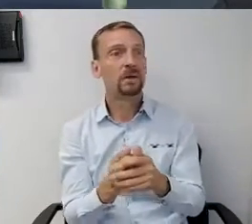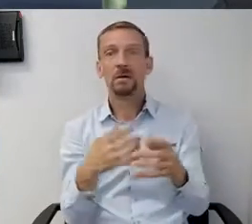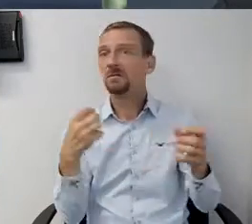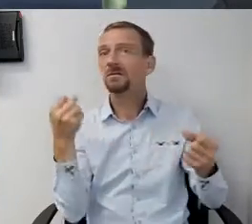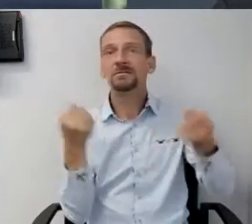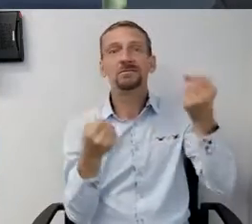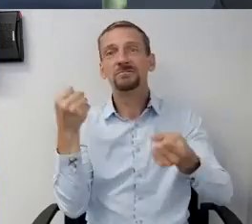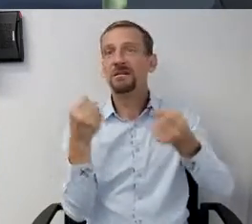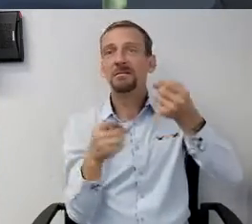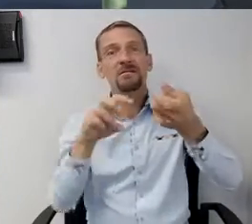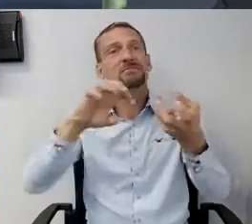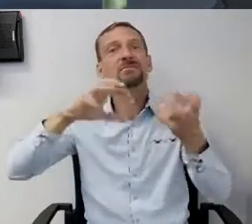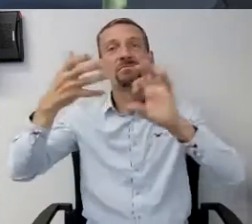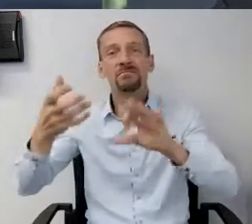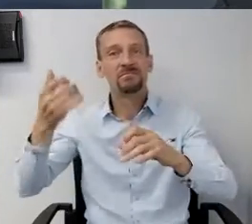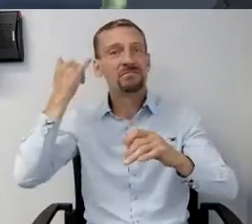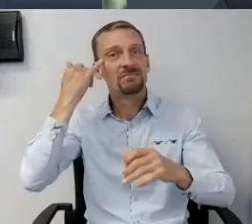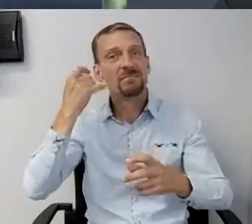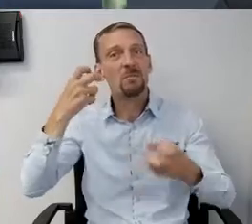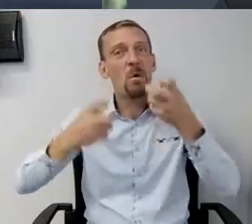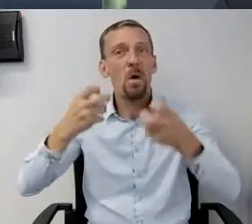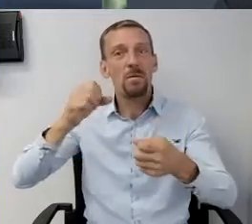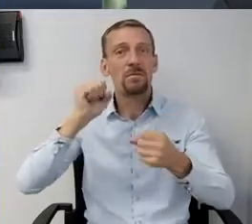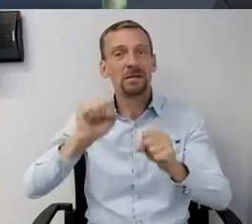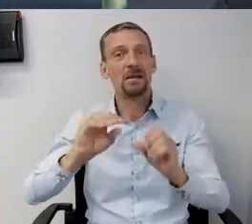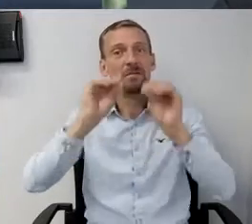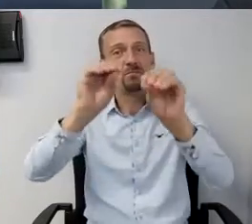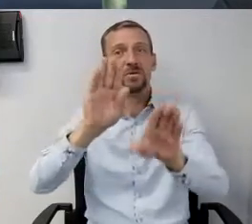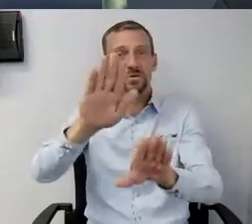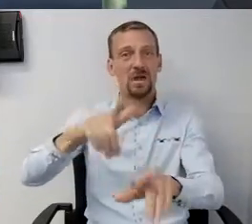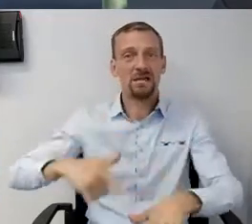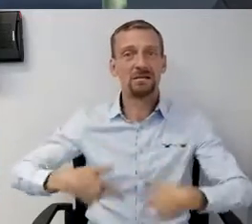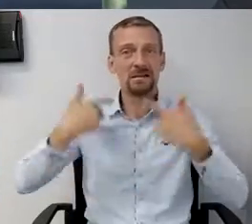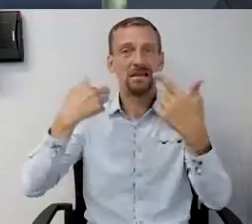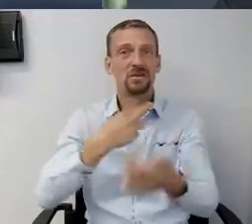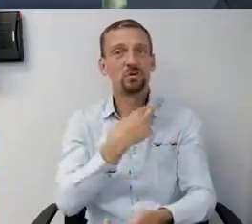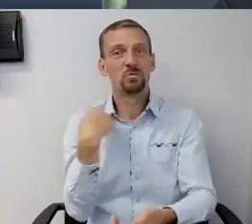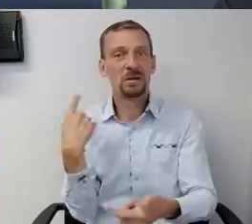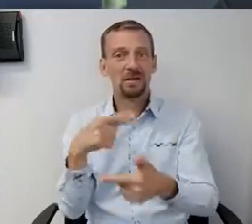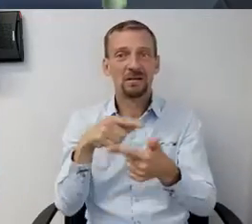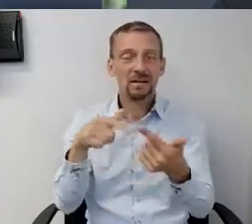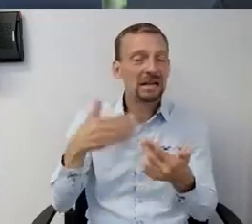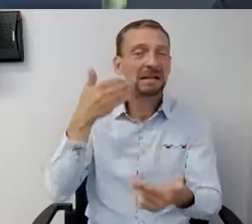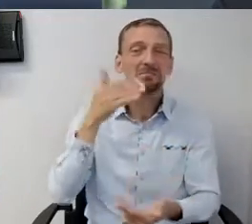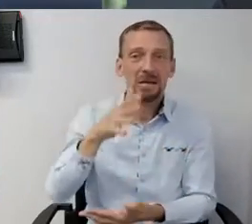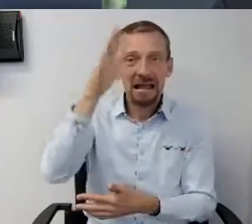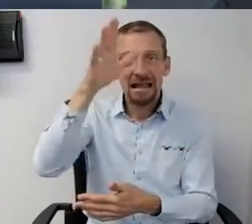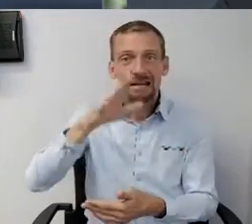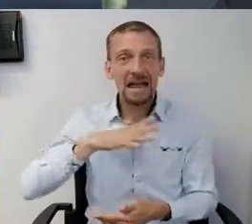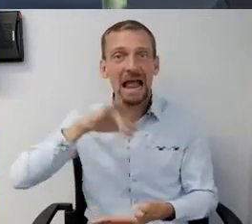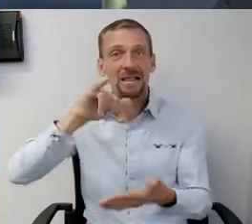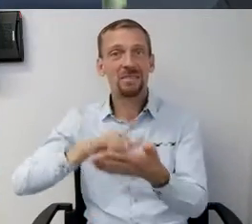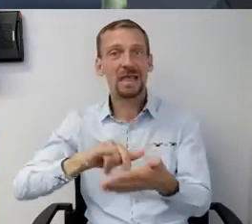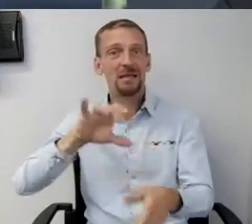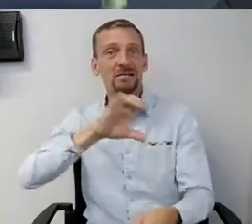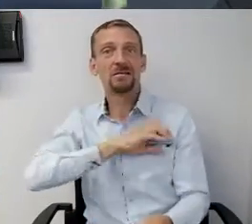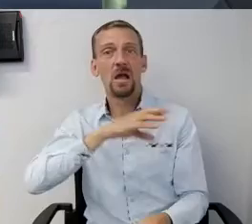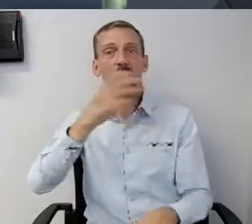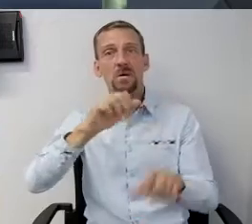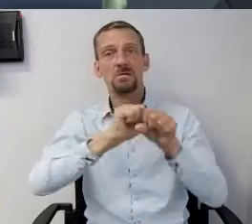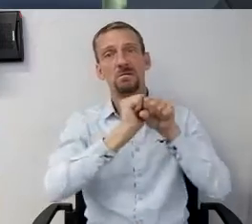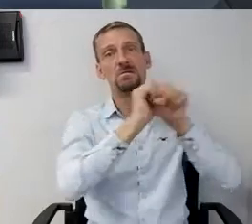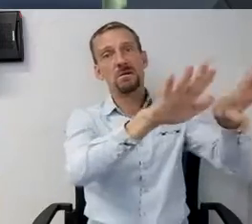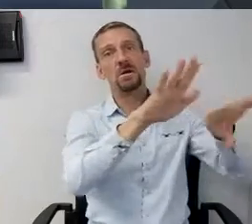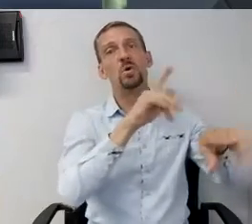violations that put our lives at risk and stuff. And the bad guys, you know, that's where we want them to deploy their